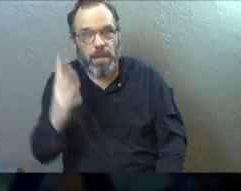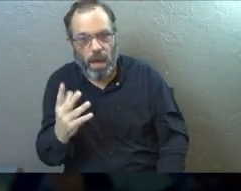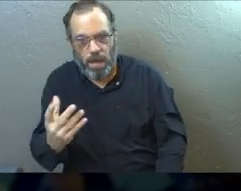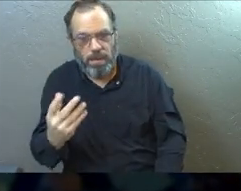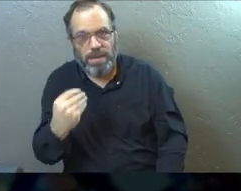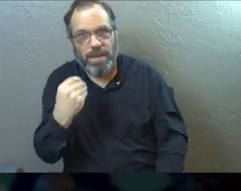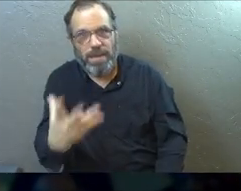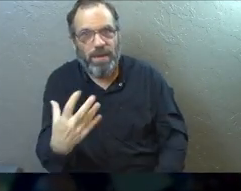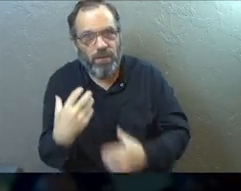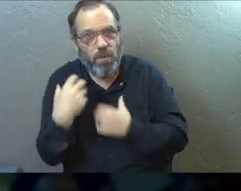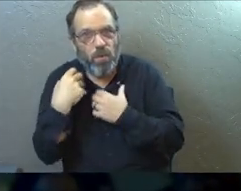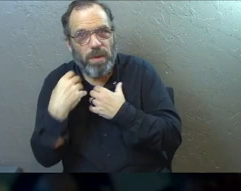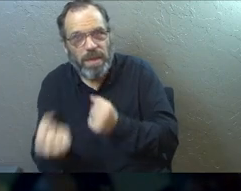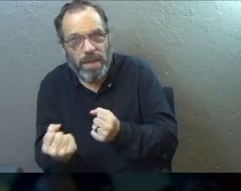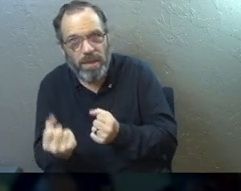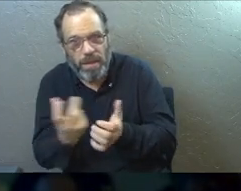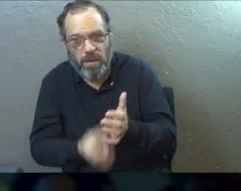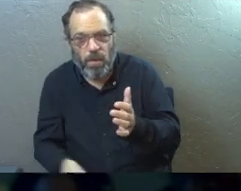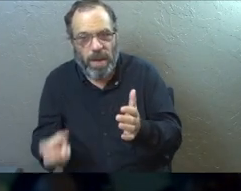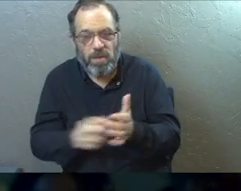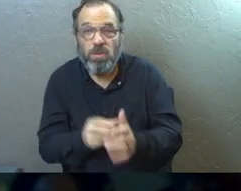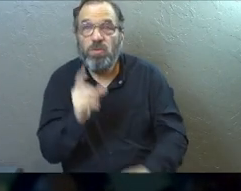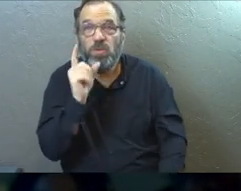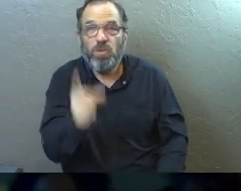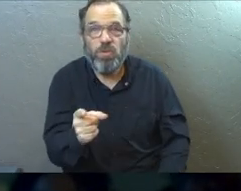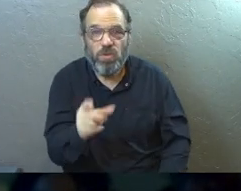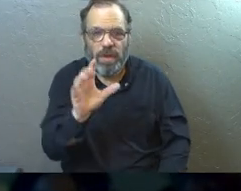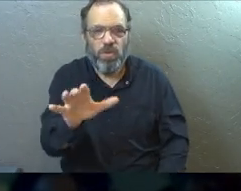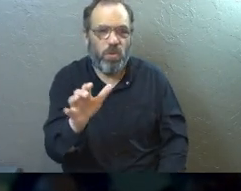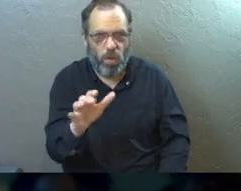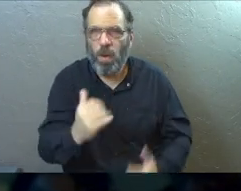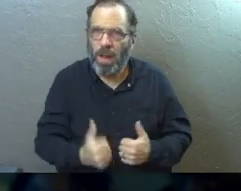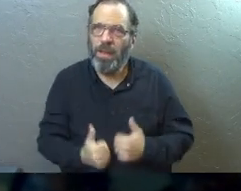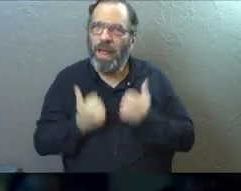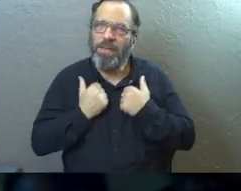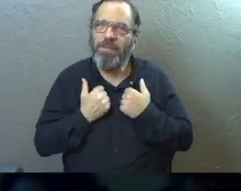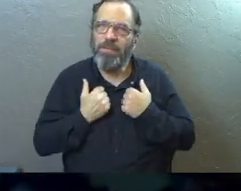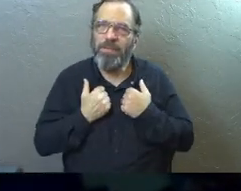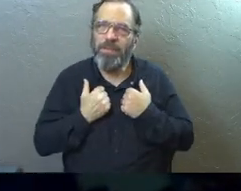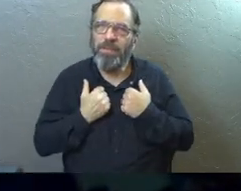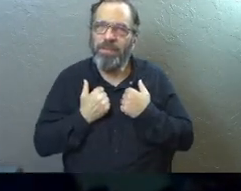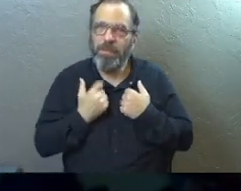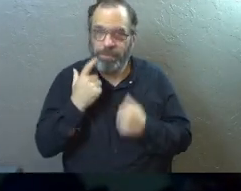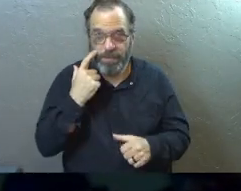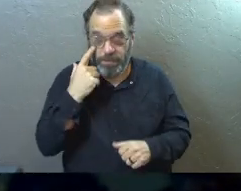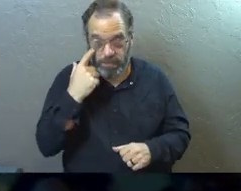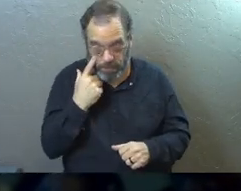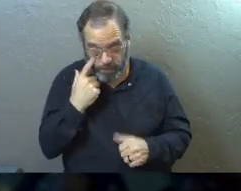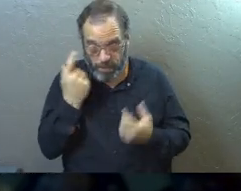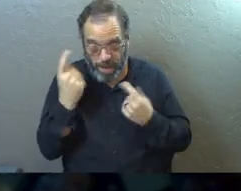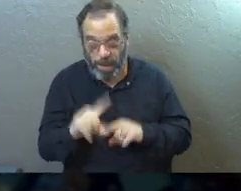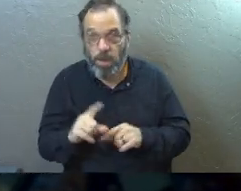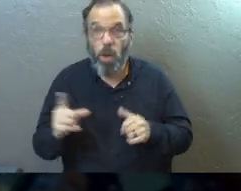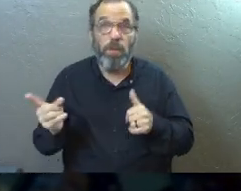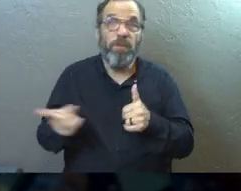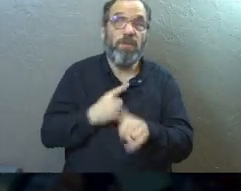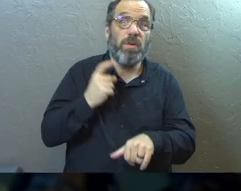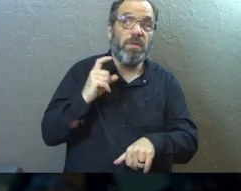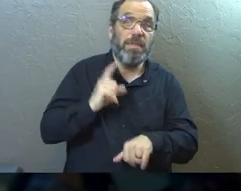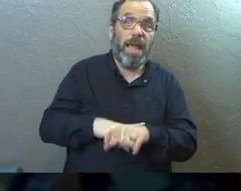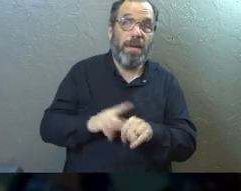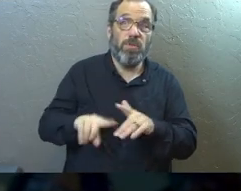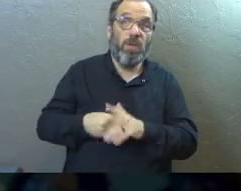bring healing and resurrection to you and your life. Do the things that you did at